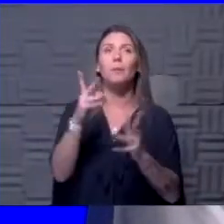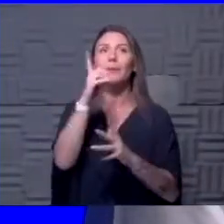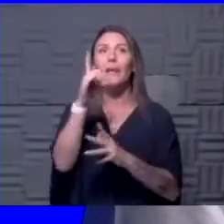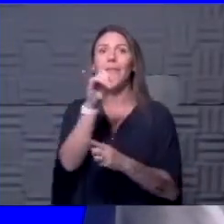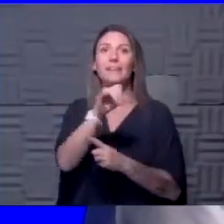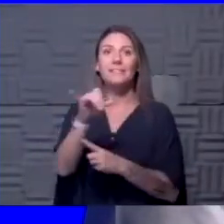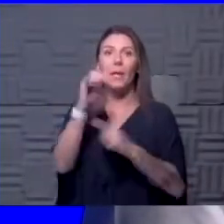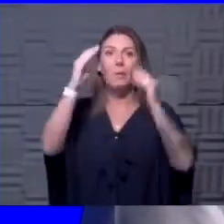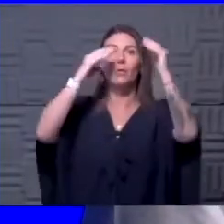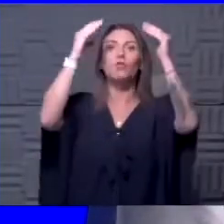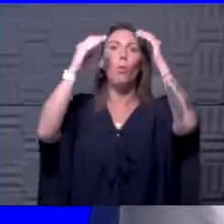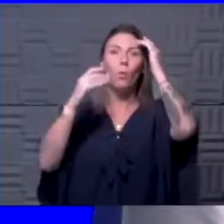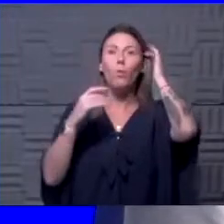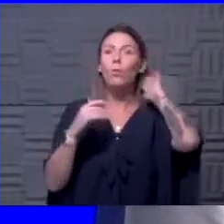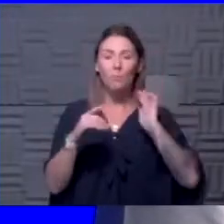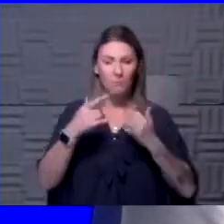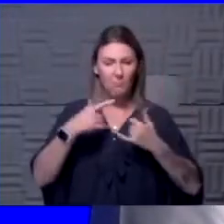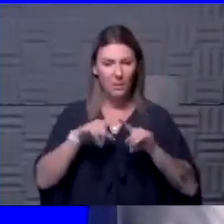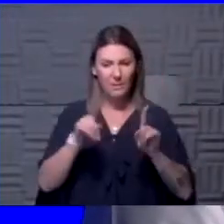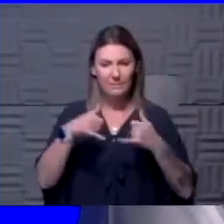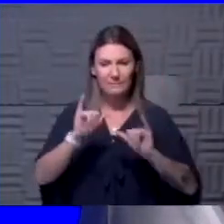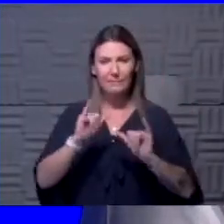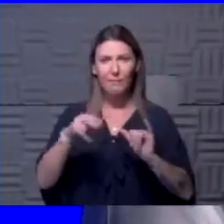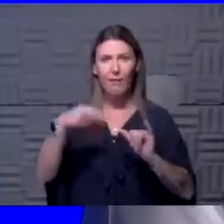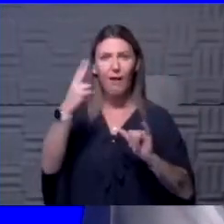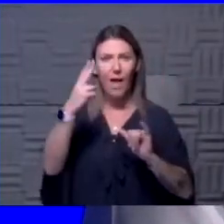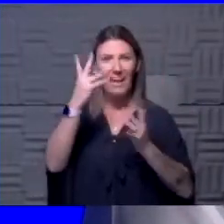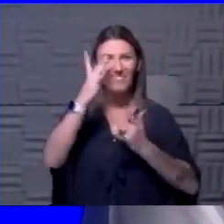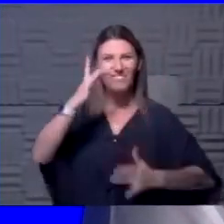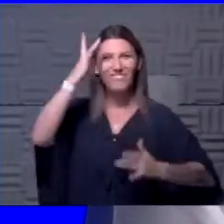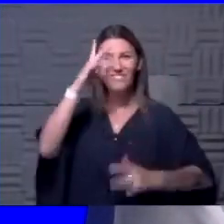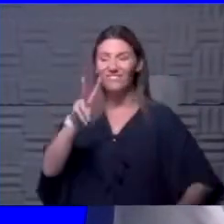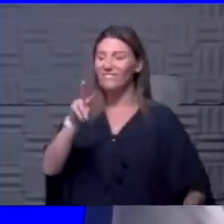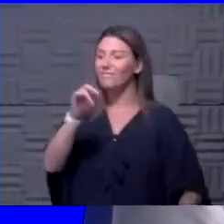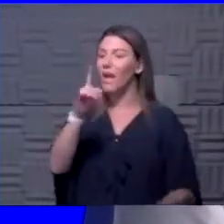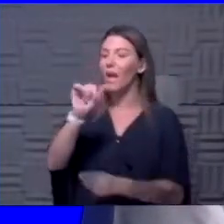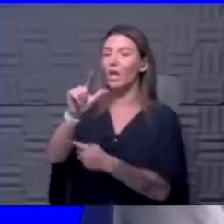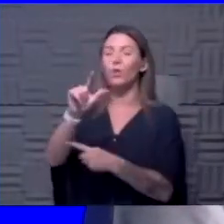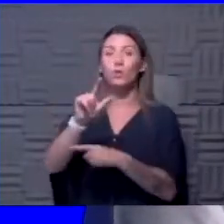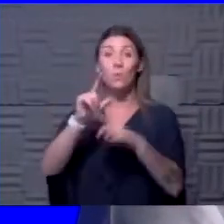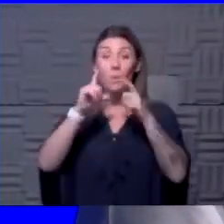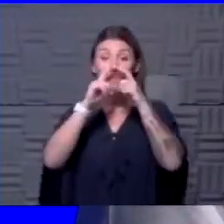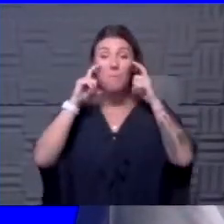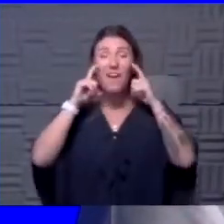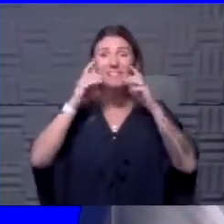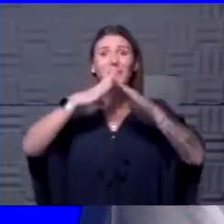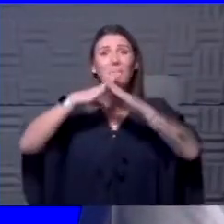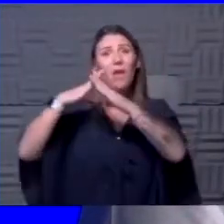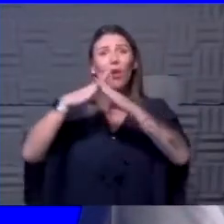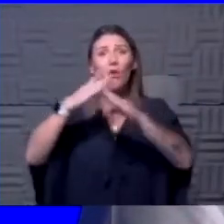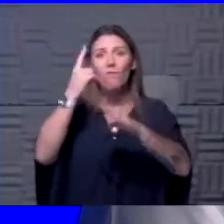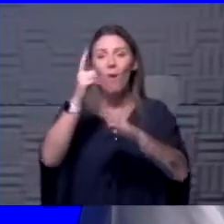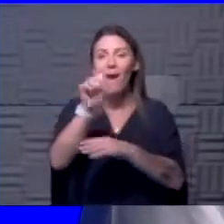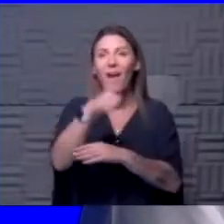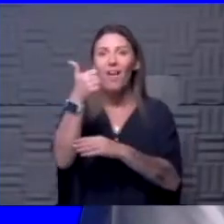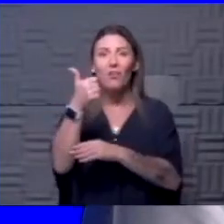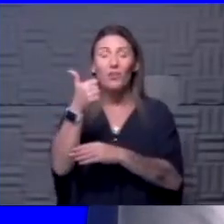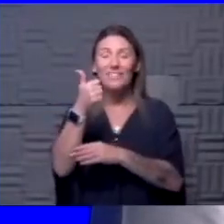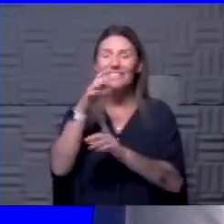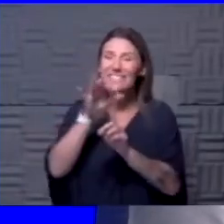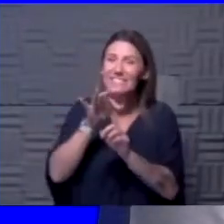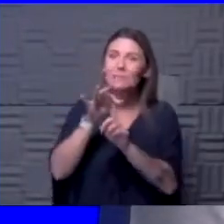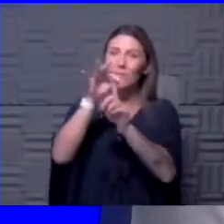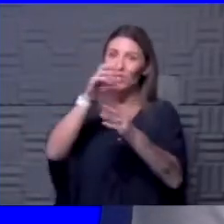adult can, but they still have very high viral loads. So the mask acts as a barrier. So if we can get everybody wearing that, especially in the indoors